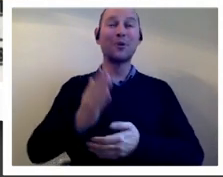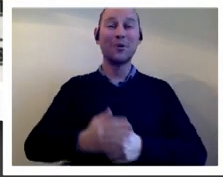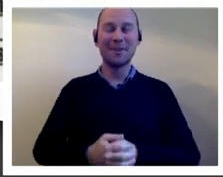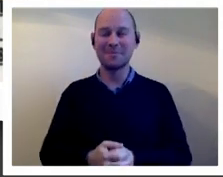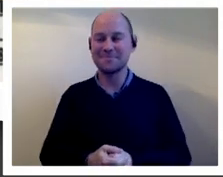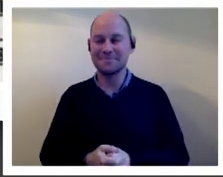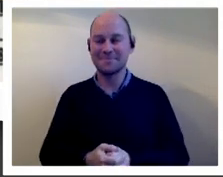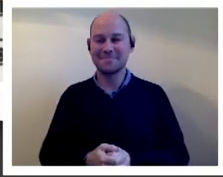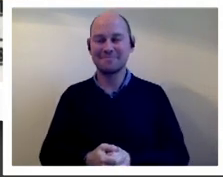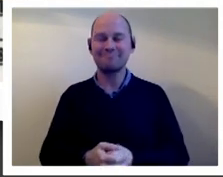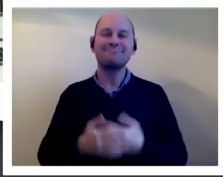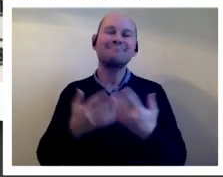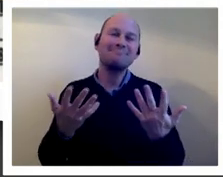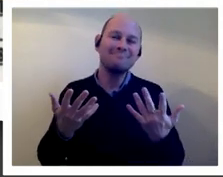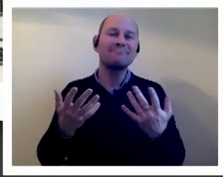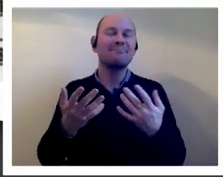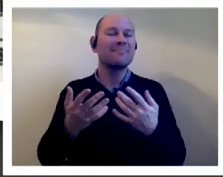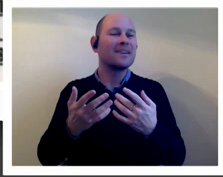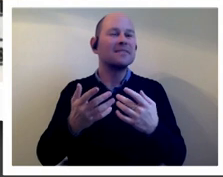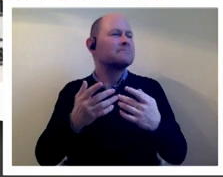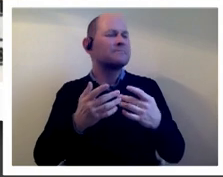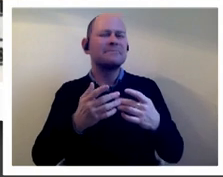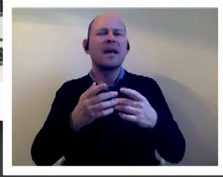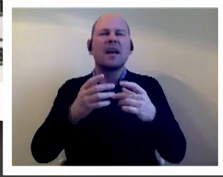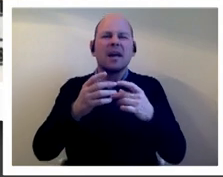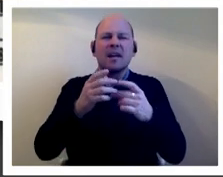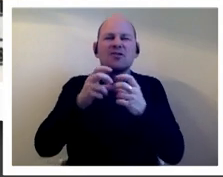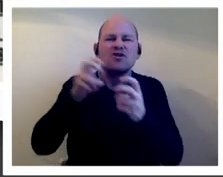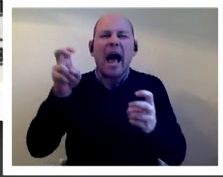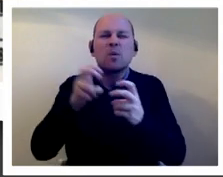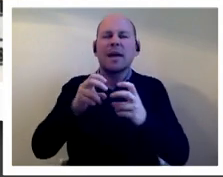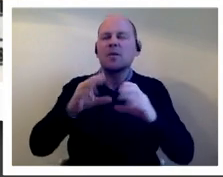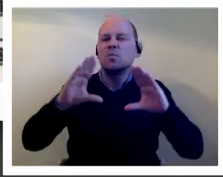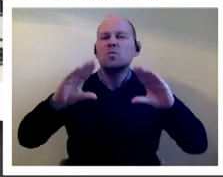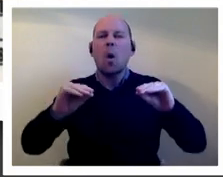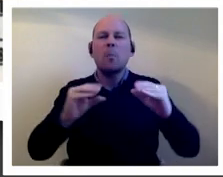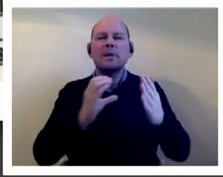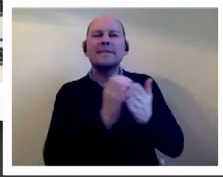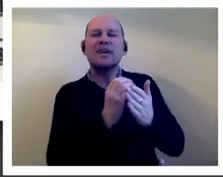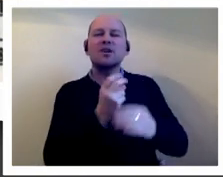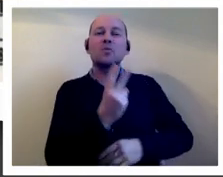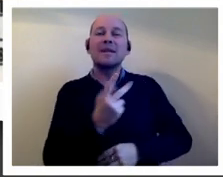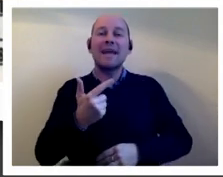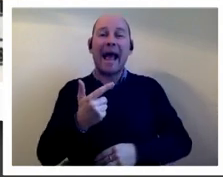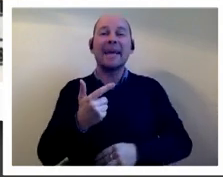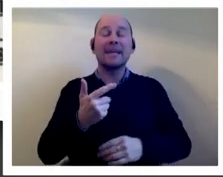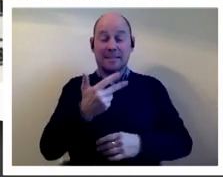so amid miffled shouts of stop section 28 one of the news readers um sue lawley somehow managed to read out the